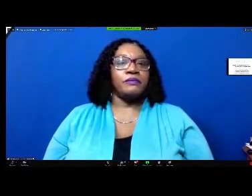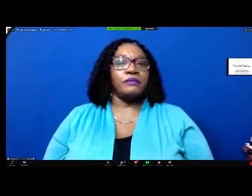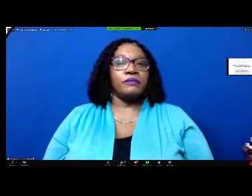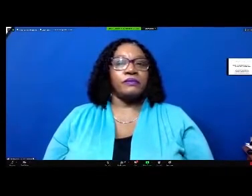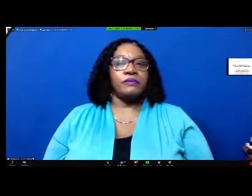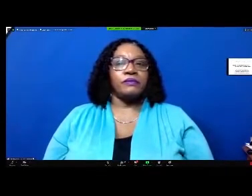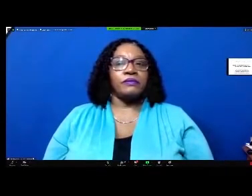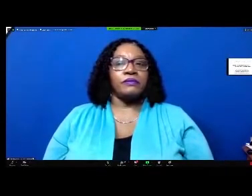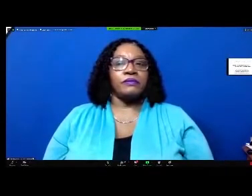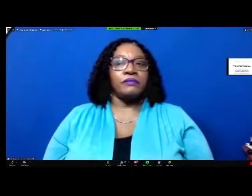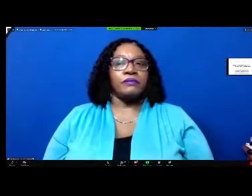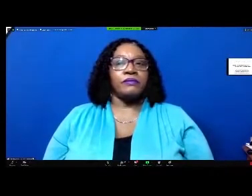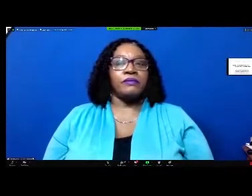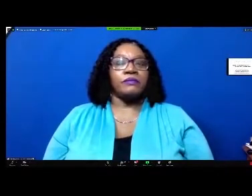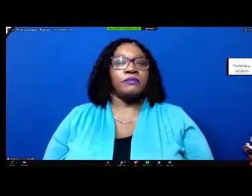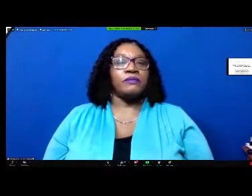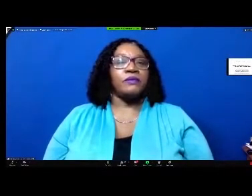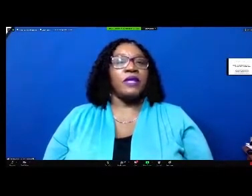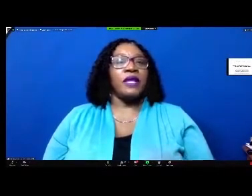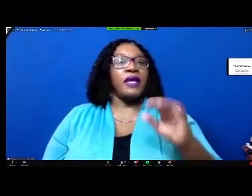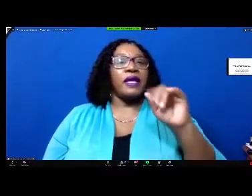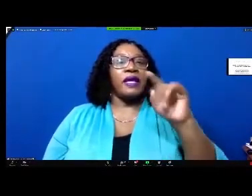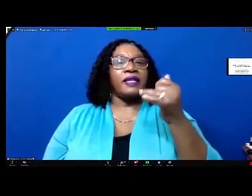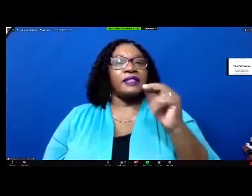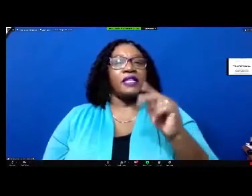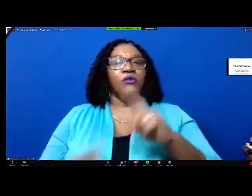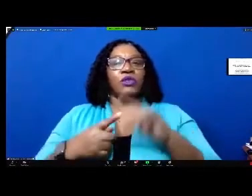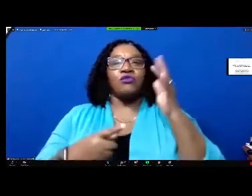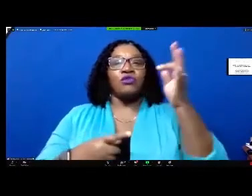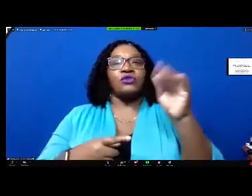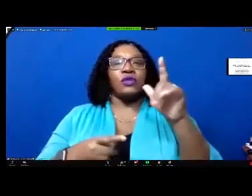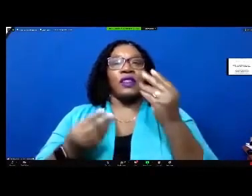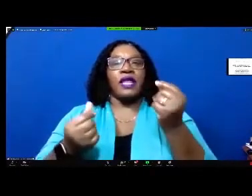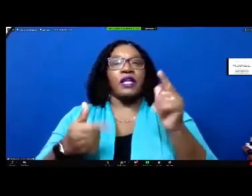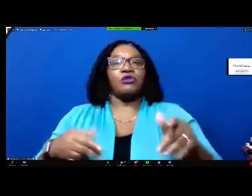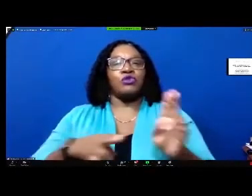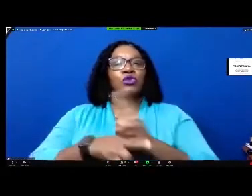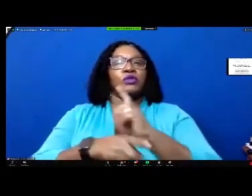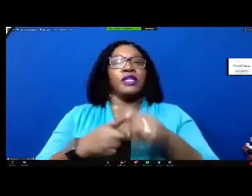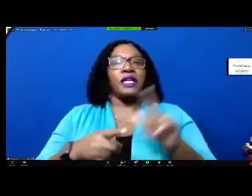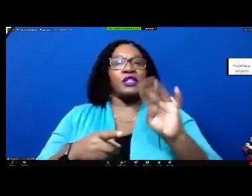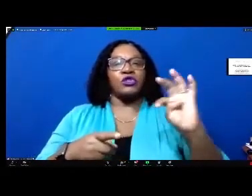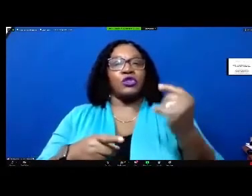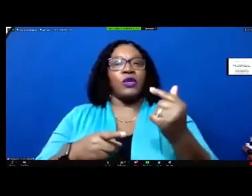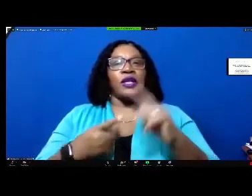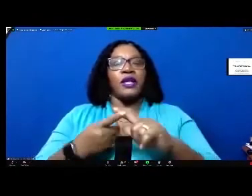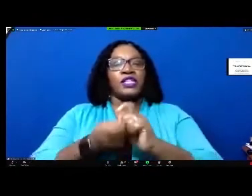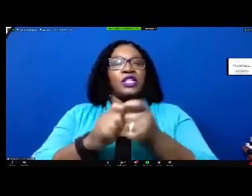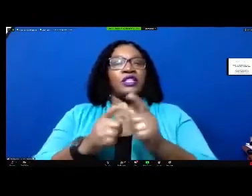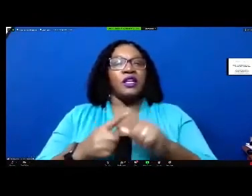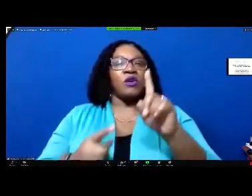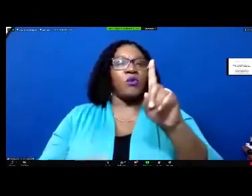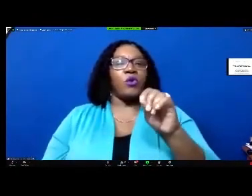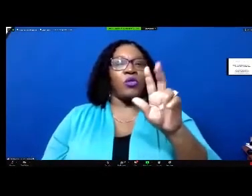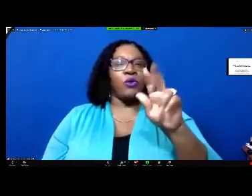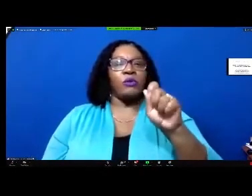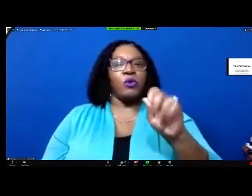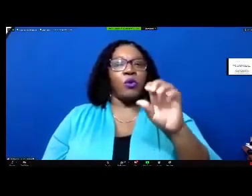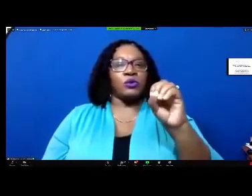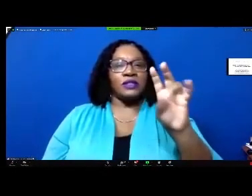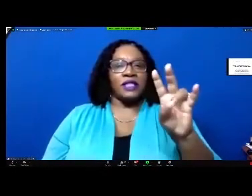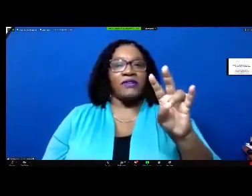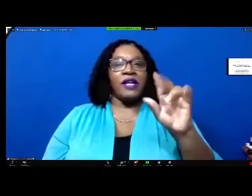good deal all right an annexation with a future land use map and zoning map amendment for 103 acres